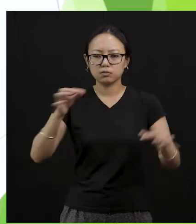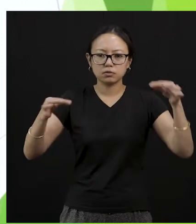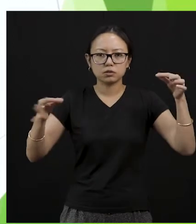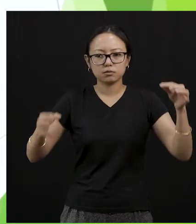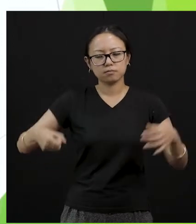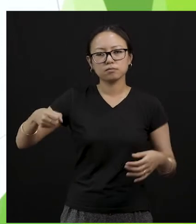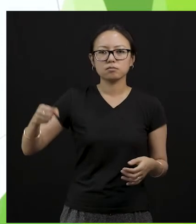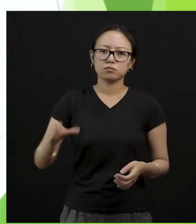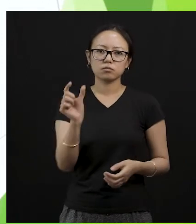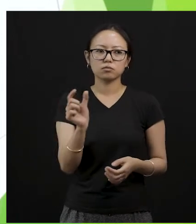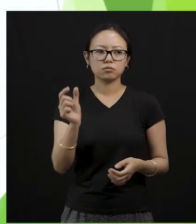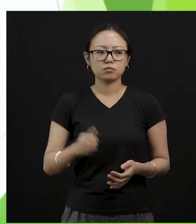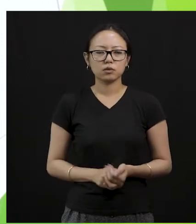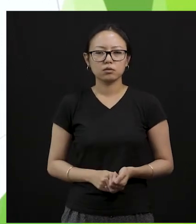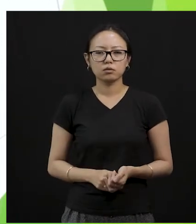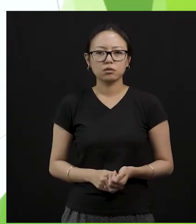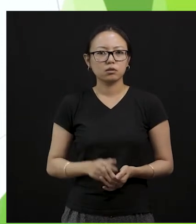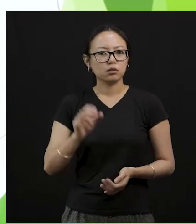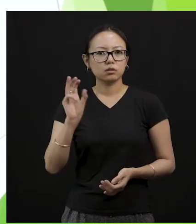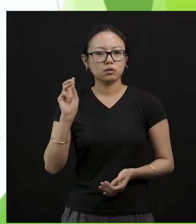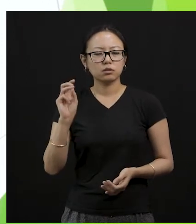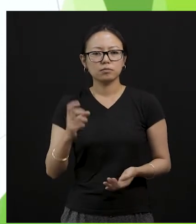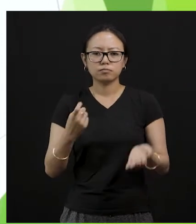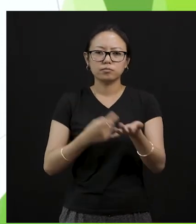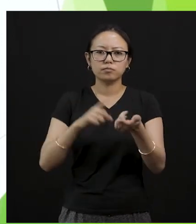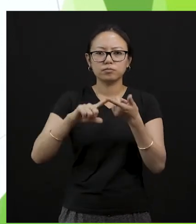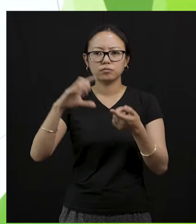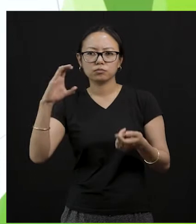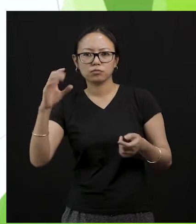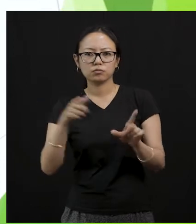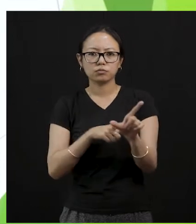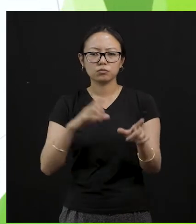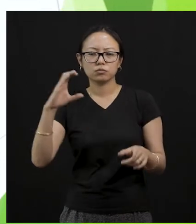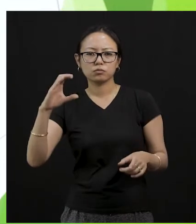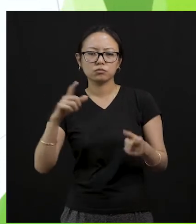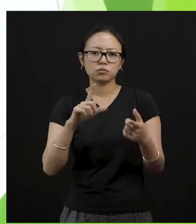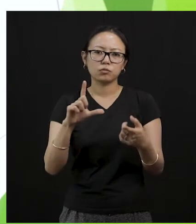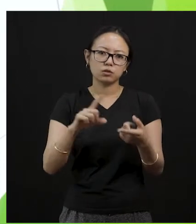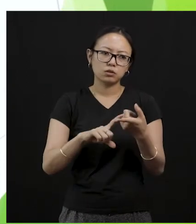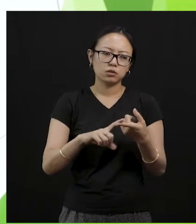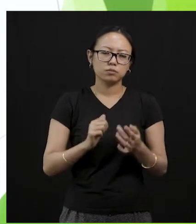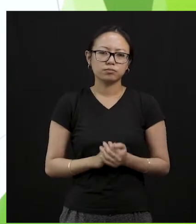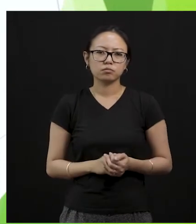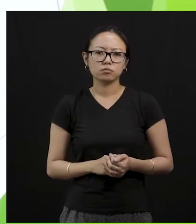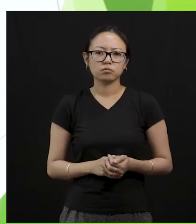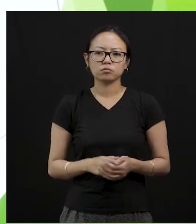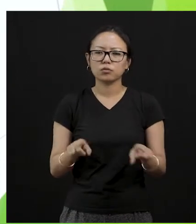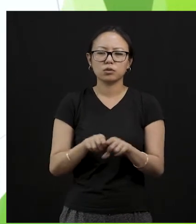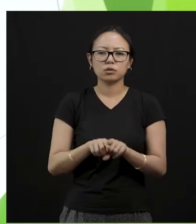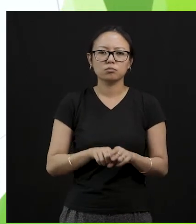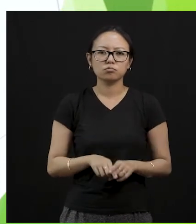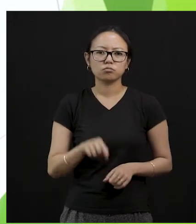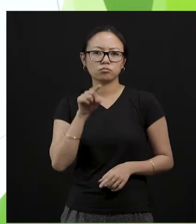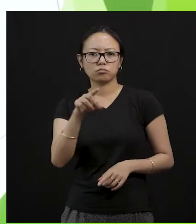Right? So the third point that goes to the third point that is recycle. For example, newspaper. You get newspaper every day at home. Your